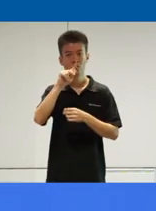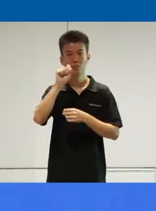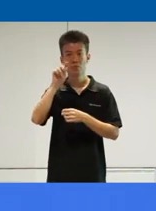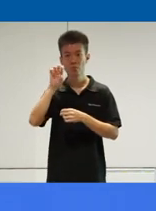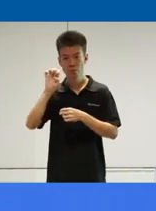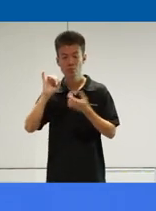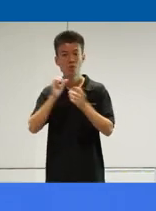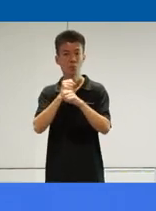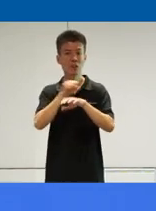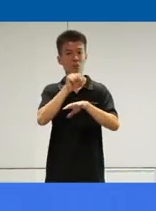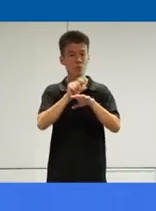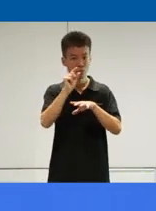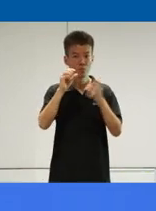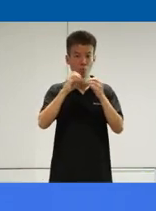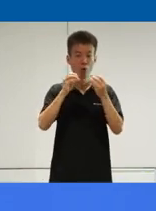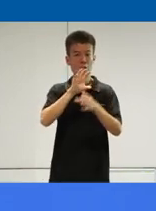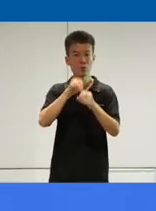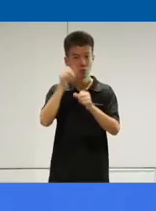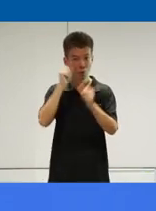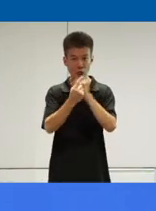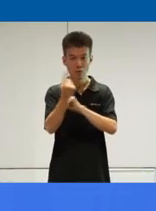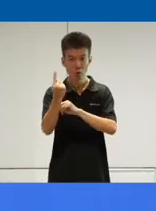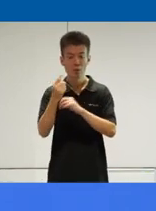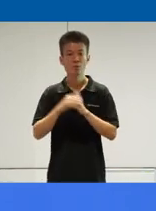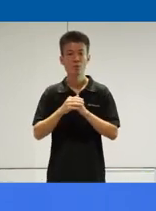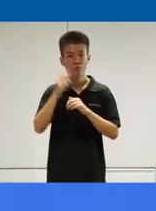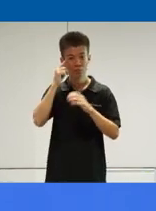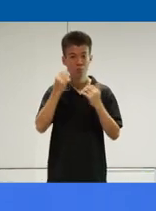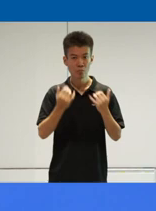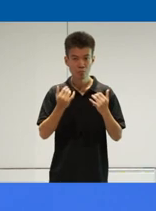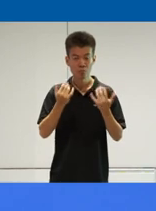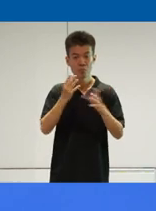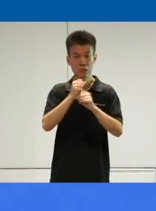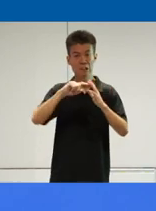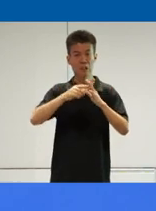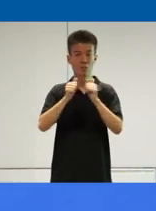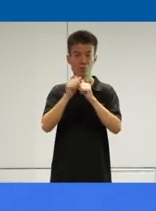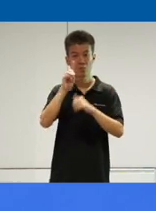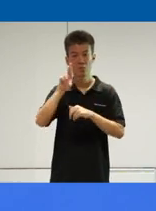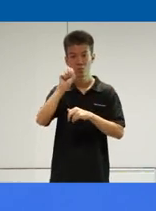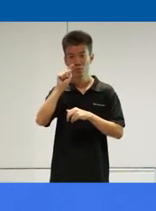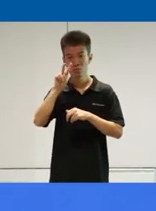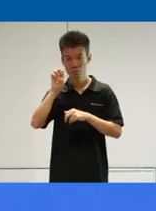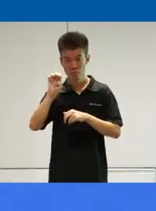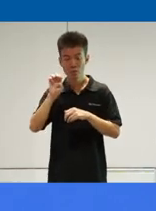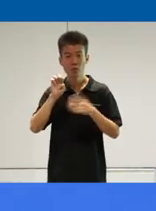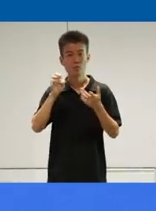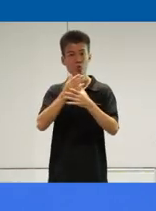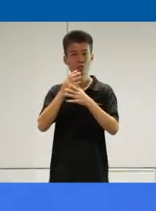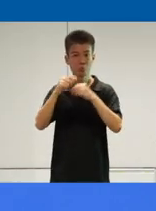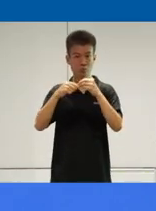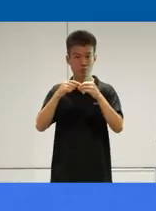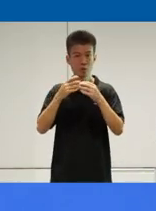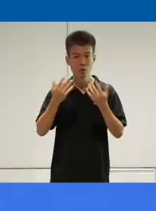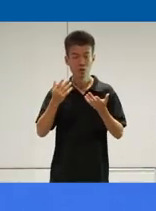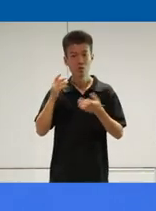make Singapore a little bit more inclusive for everyone. So I guess we'll get started with Dr. Steve Robinson. So he'll be sharing a little bit